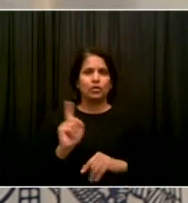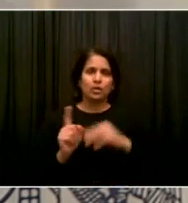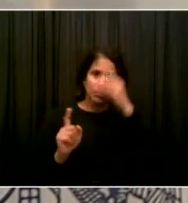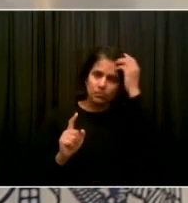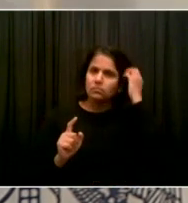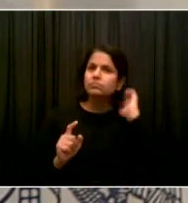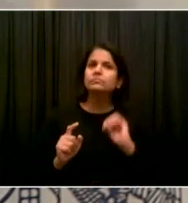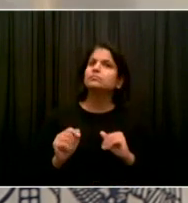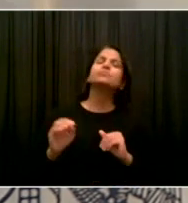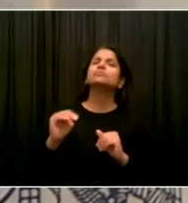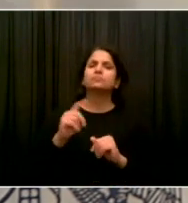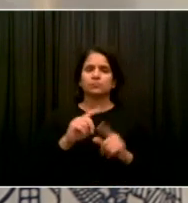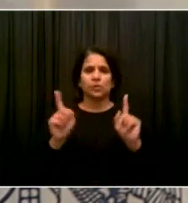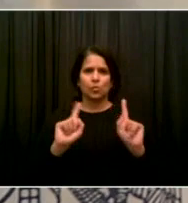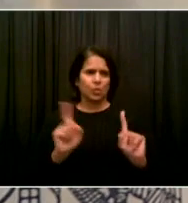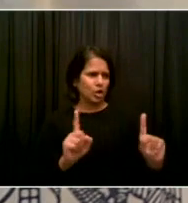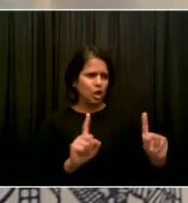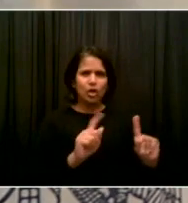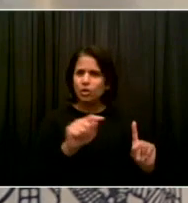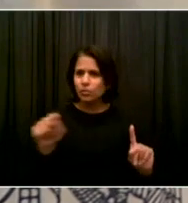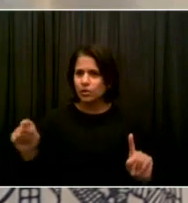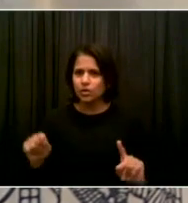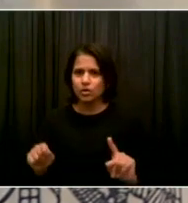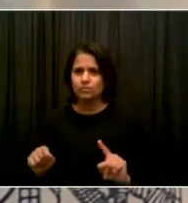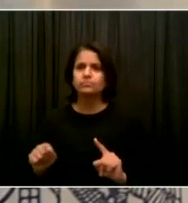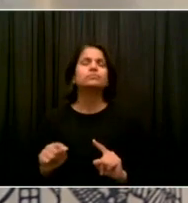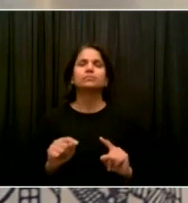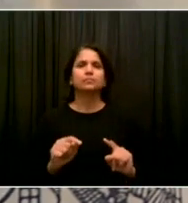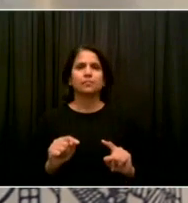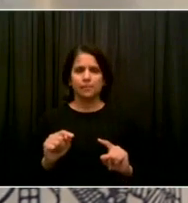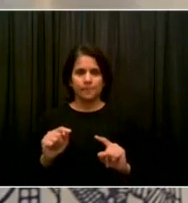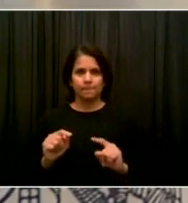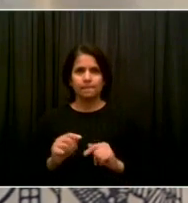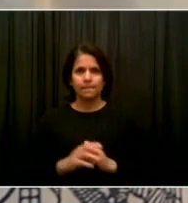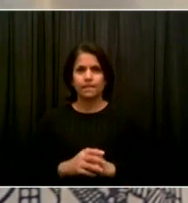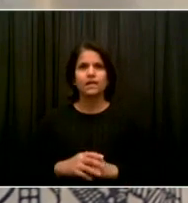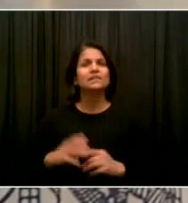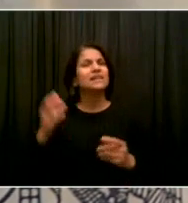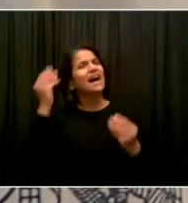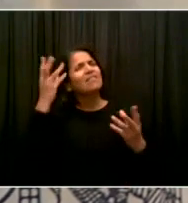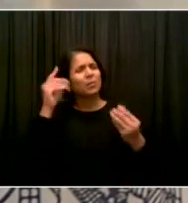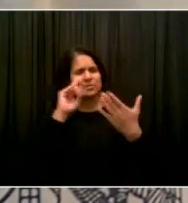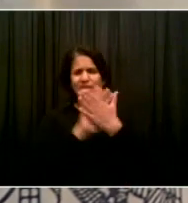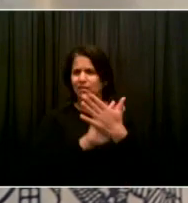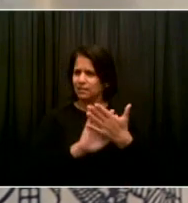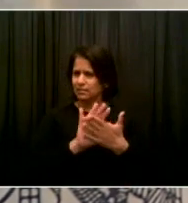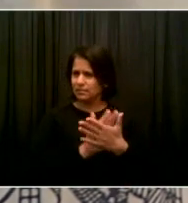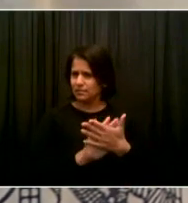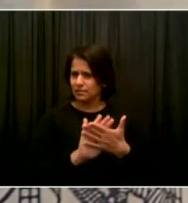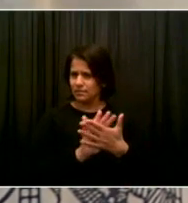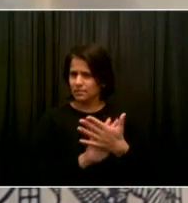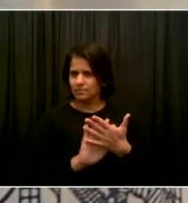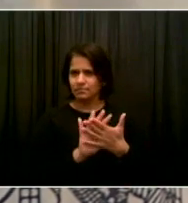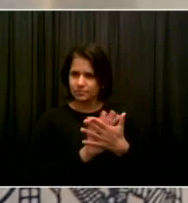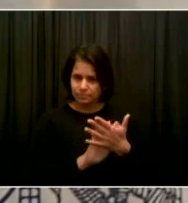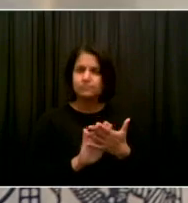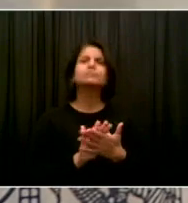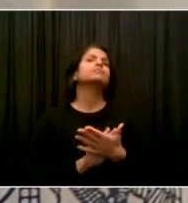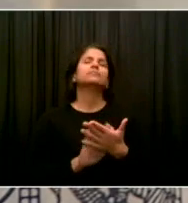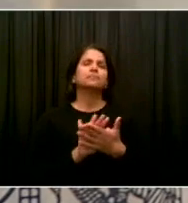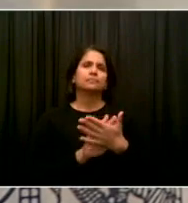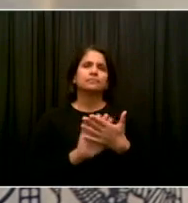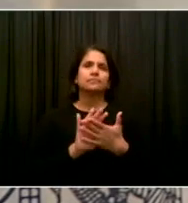and when they're supposed to be operating and ensuring that those sites return results in a timely manner?